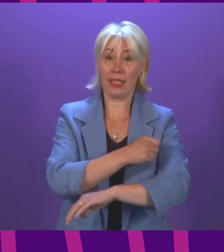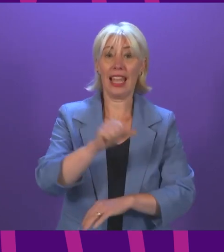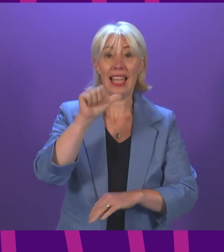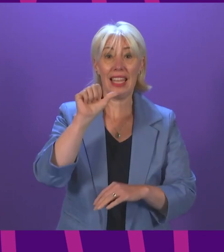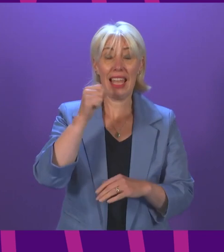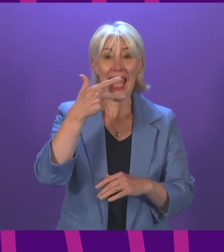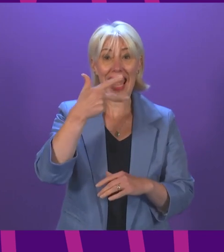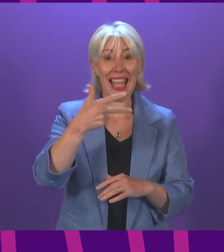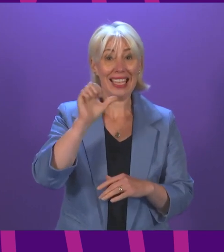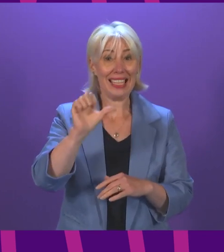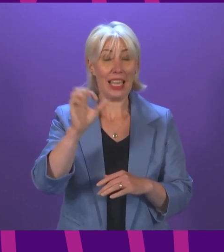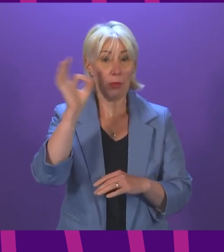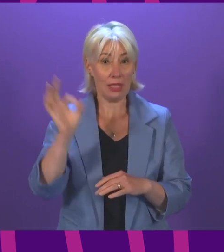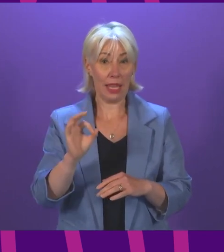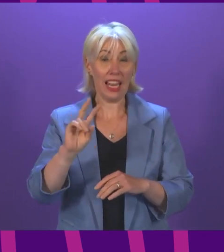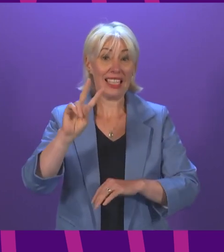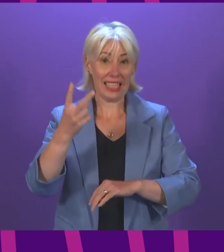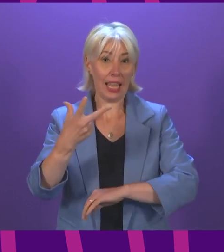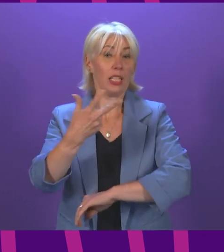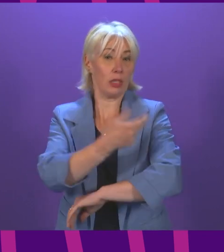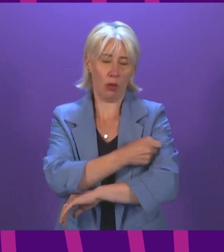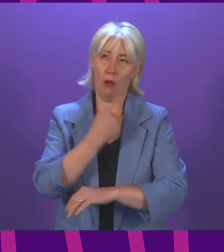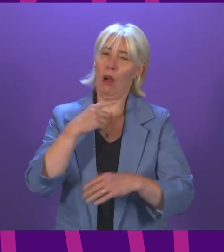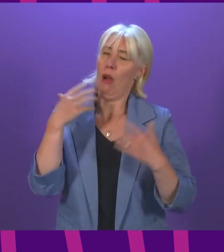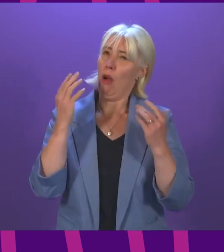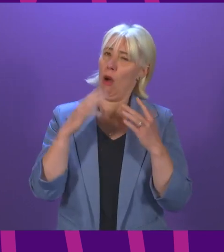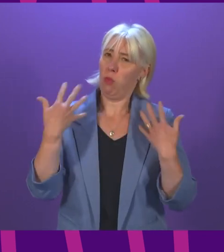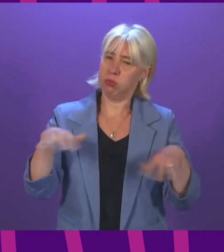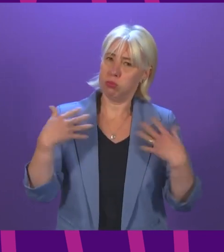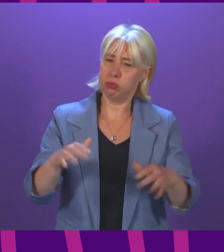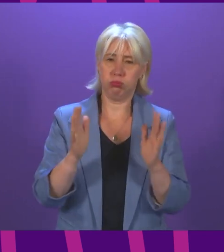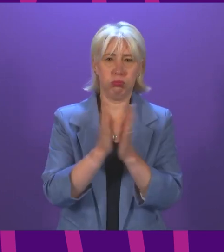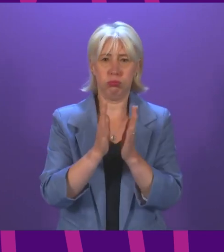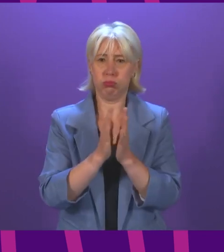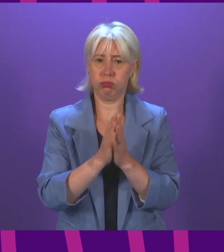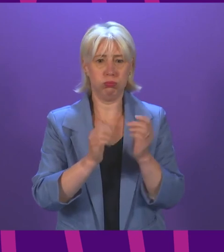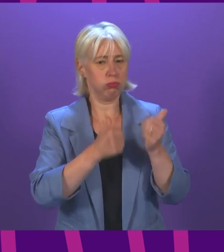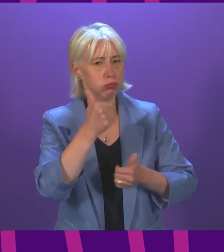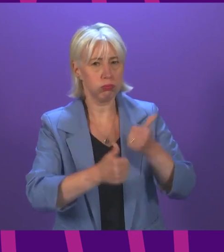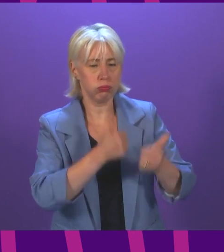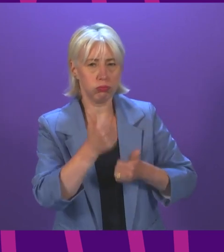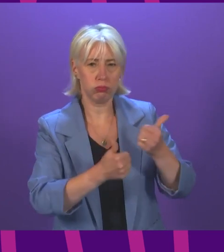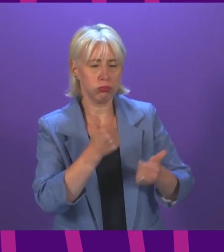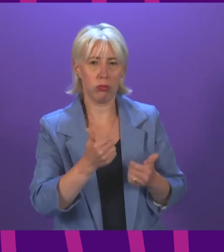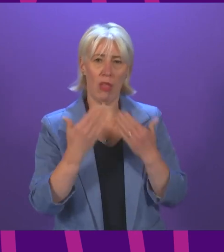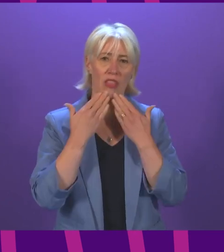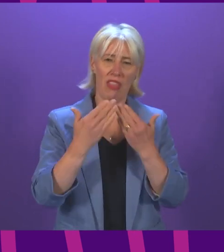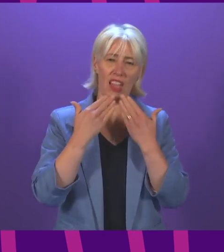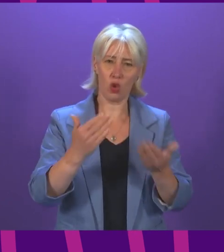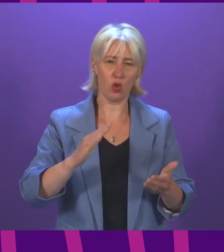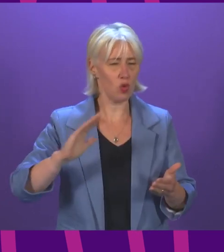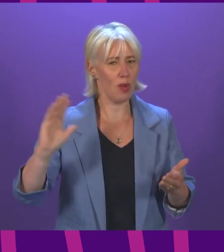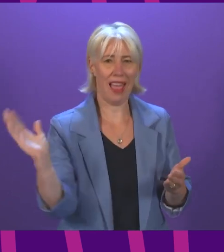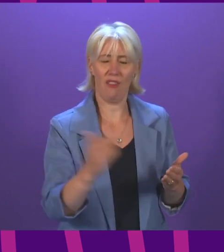had a second dose. This is a remarkable achievement, and I want to put on record my sincere thanks to everyone involved in this,